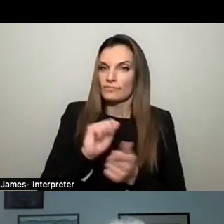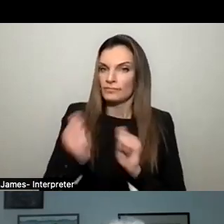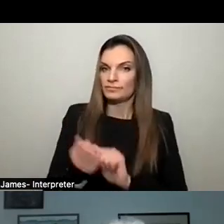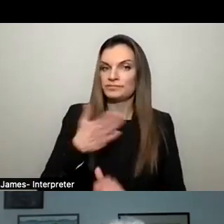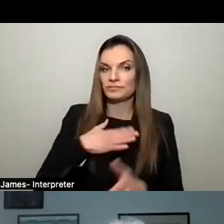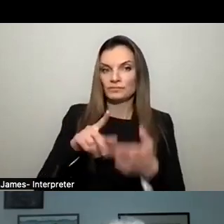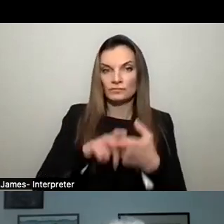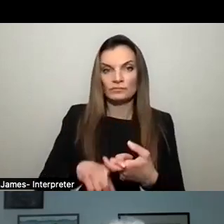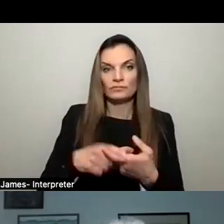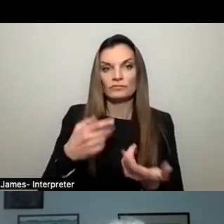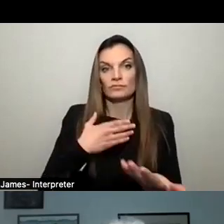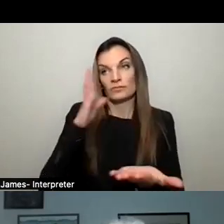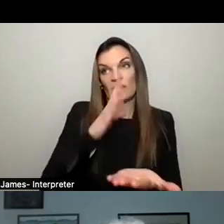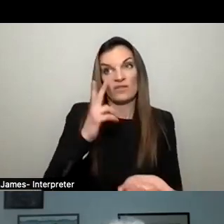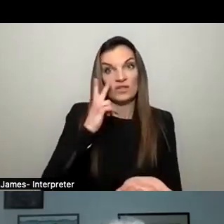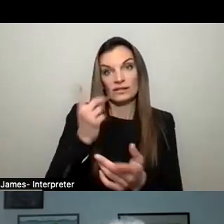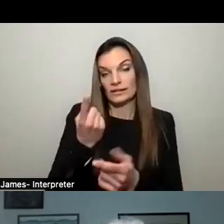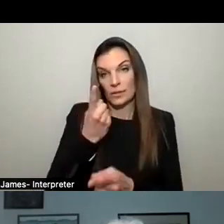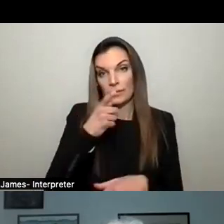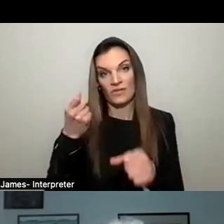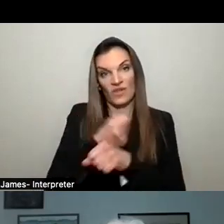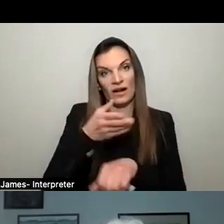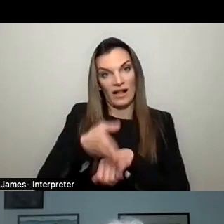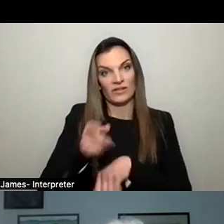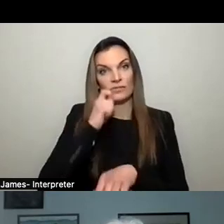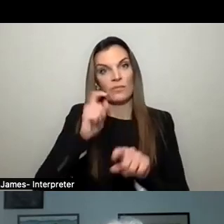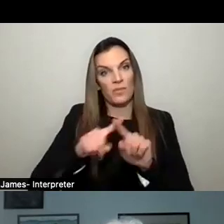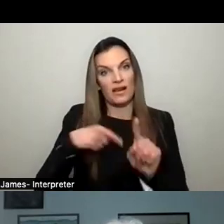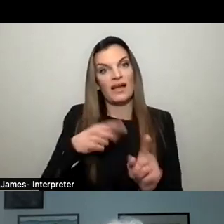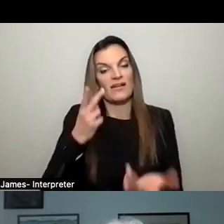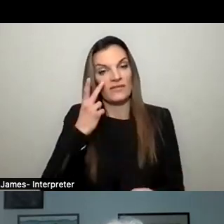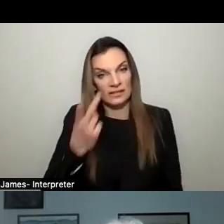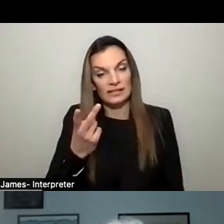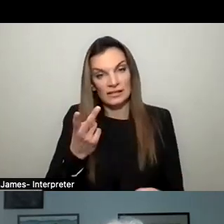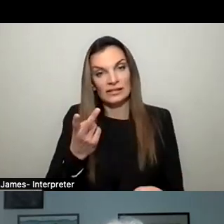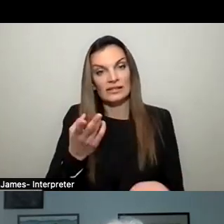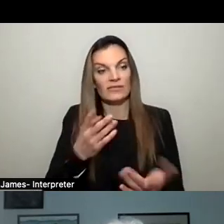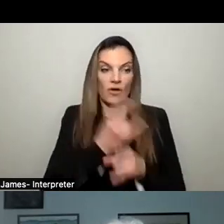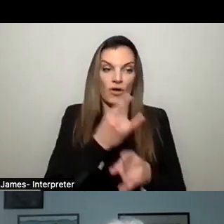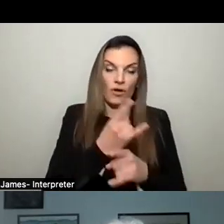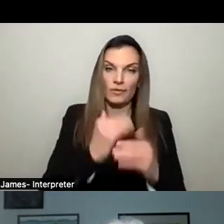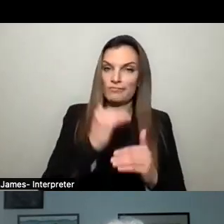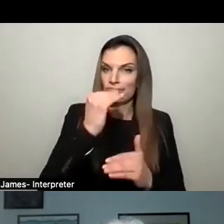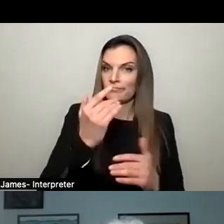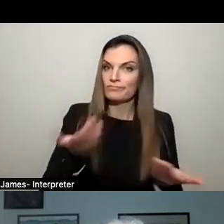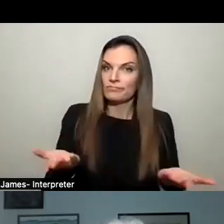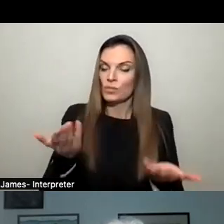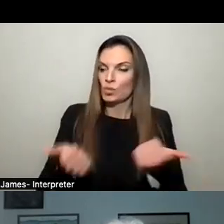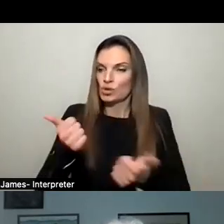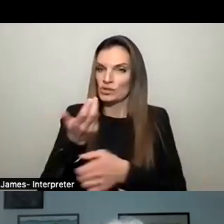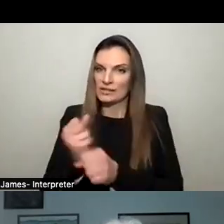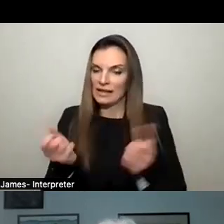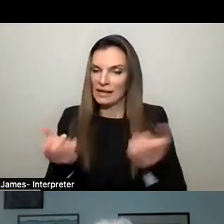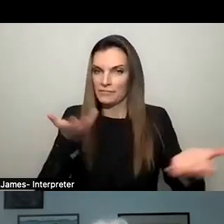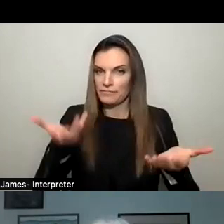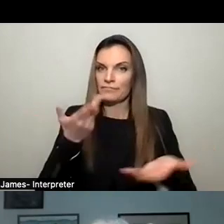once said, I've never seen someone get in a fist fight after smoking marijuana, but I've seen it after, uh, doing alcohol. So we need to make sure that one,